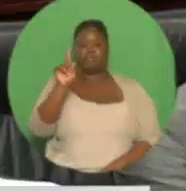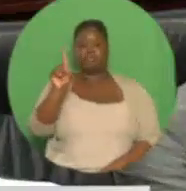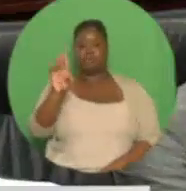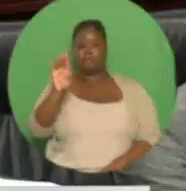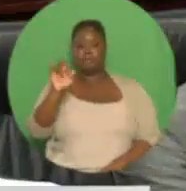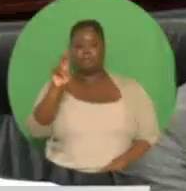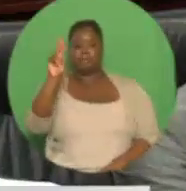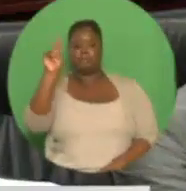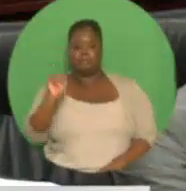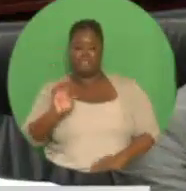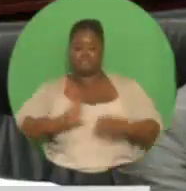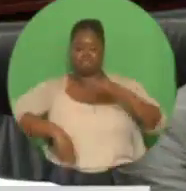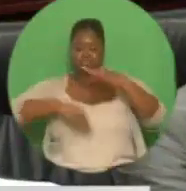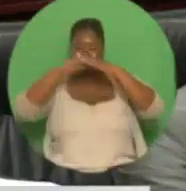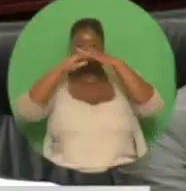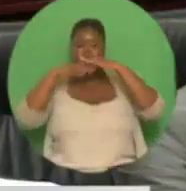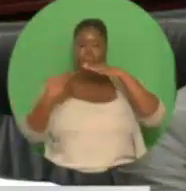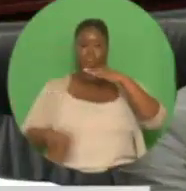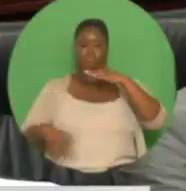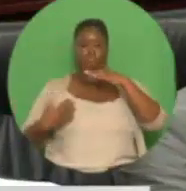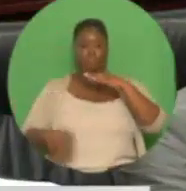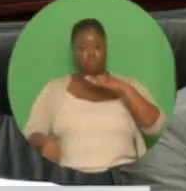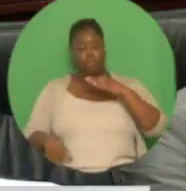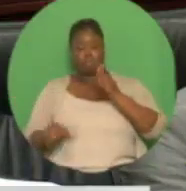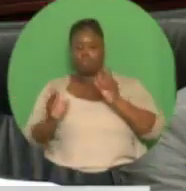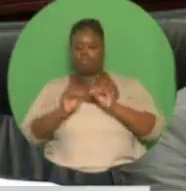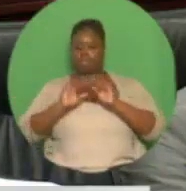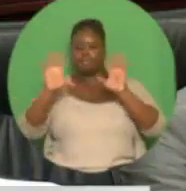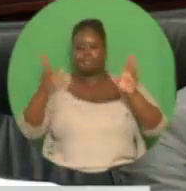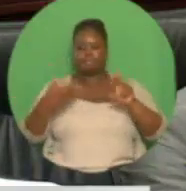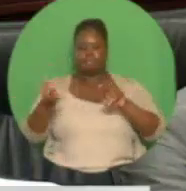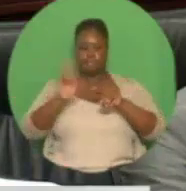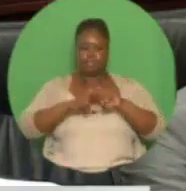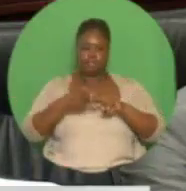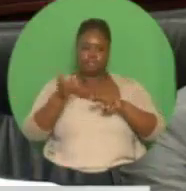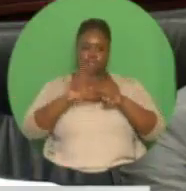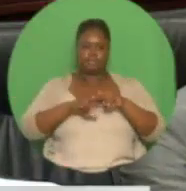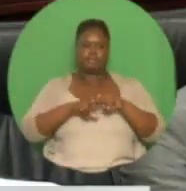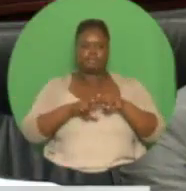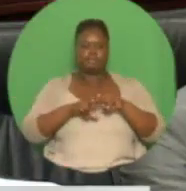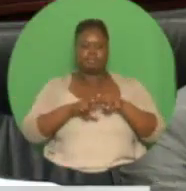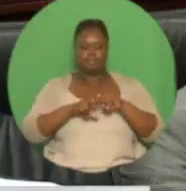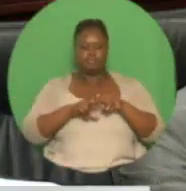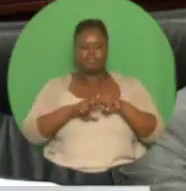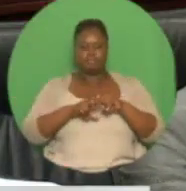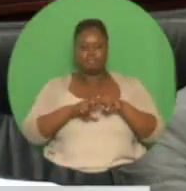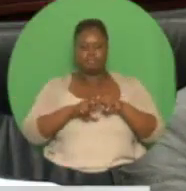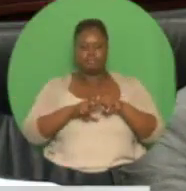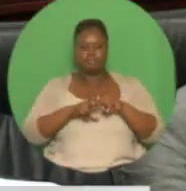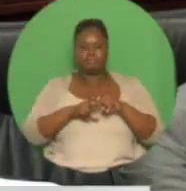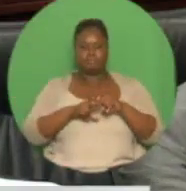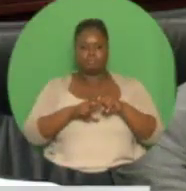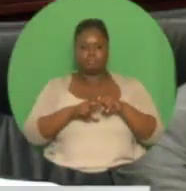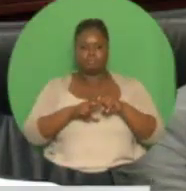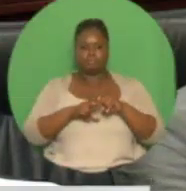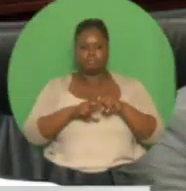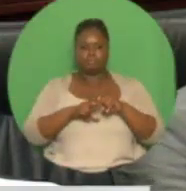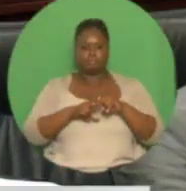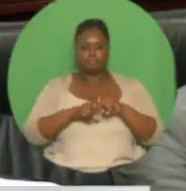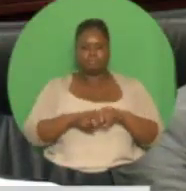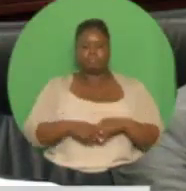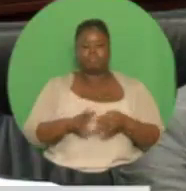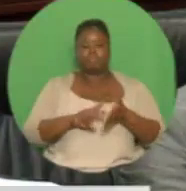These average production data are being driven by enhanced activities among our major oil and gas upstream